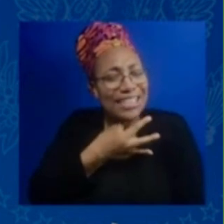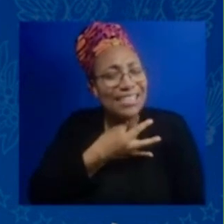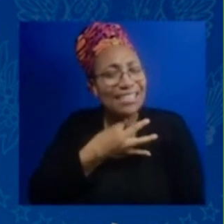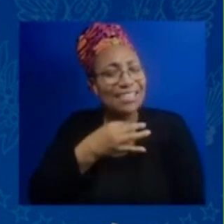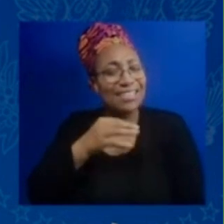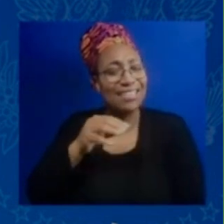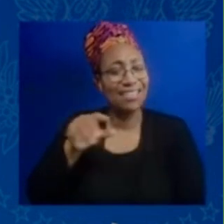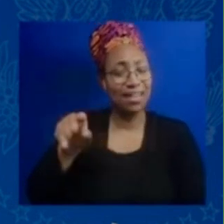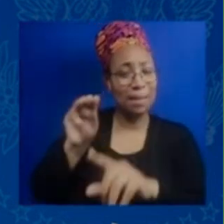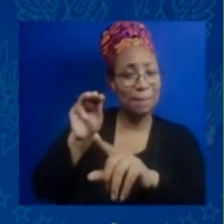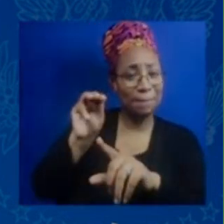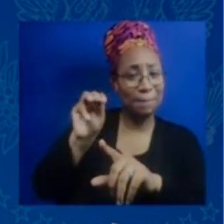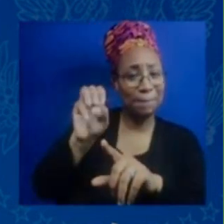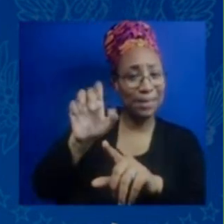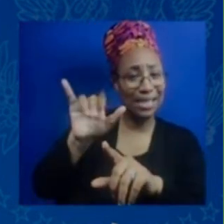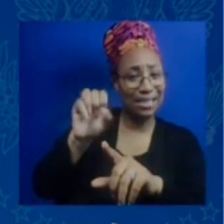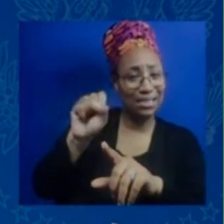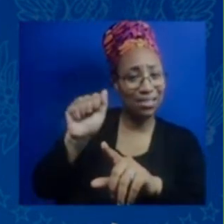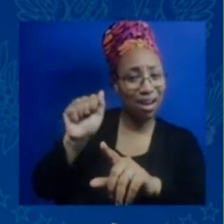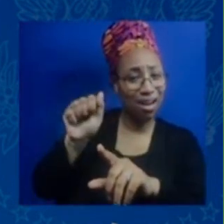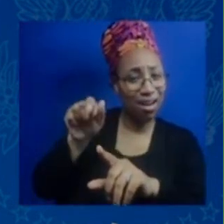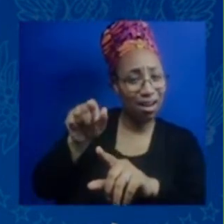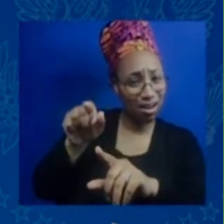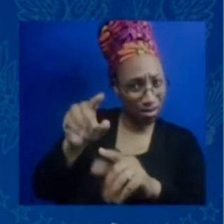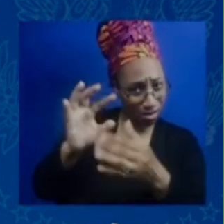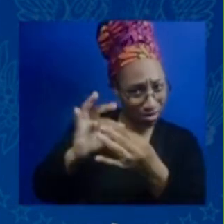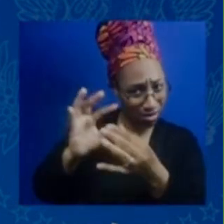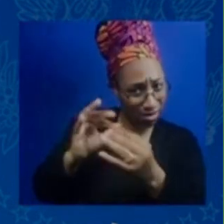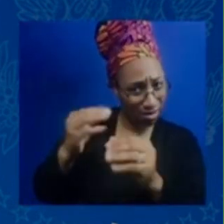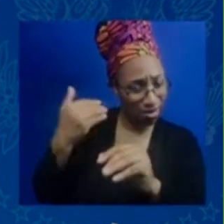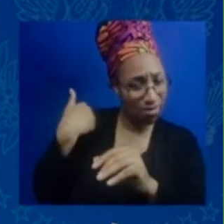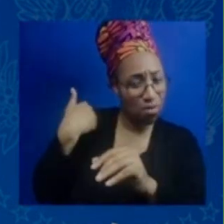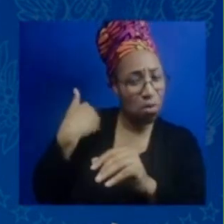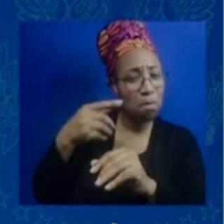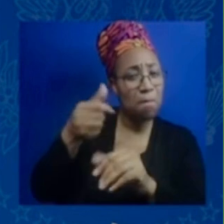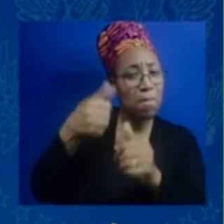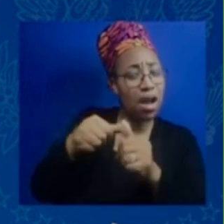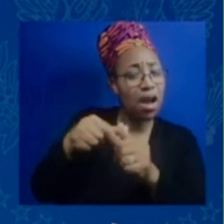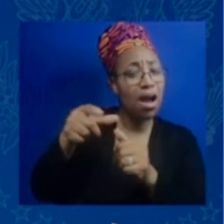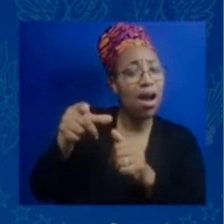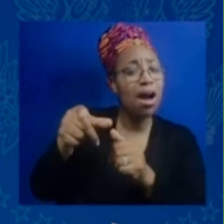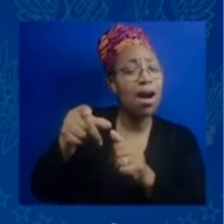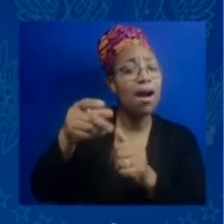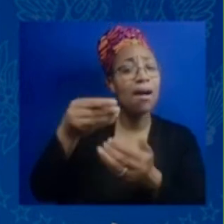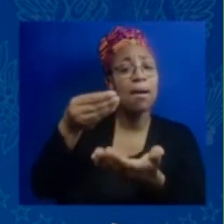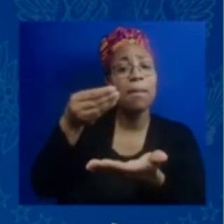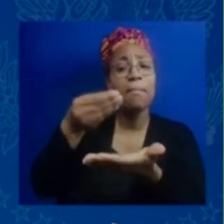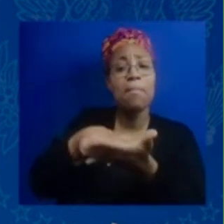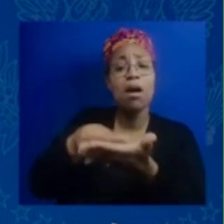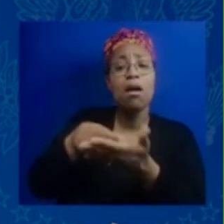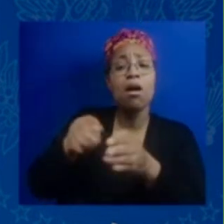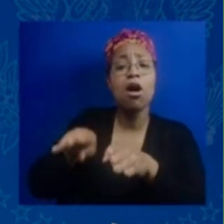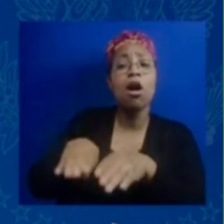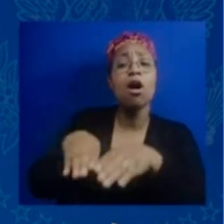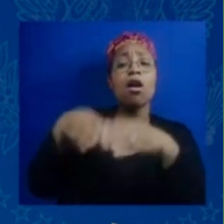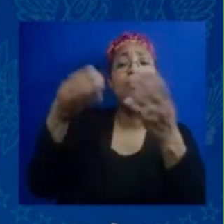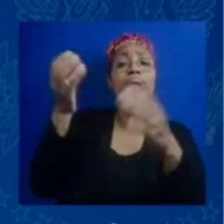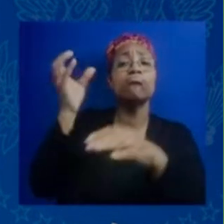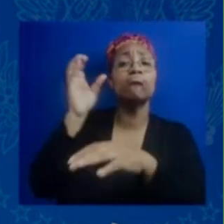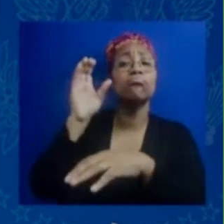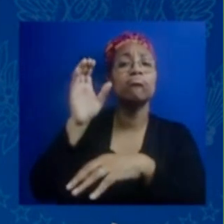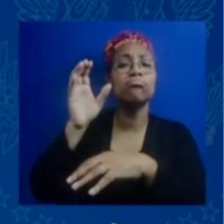this before in particular but what did reopening the economy mean to you and your business yeah so